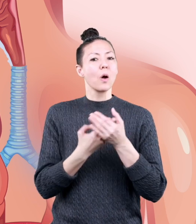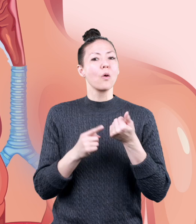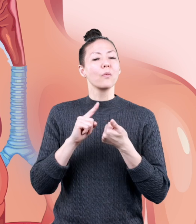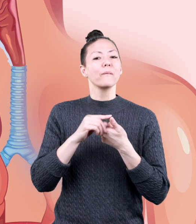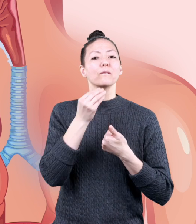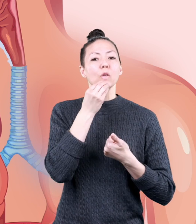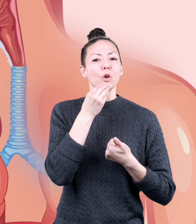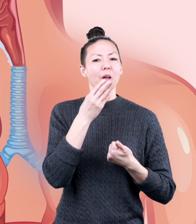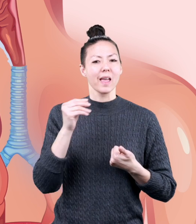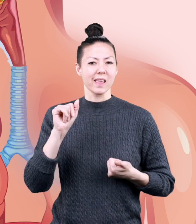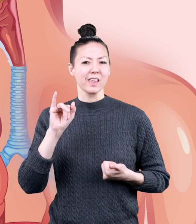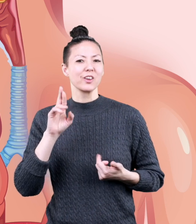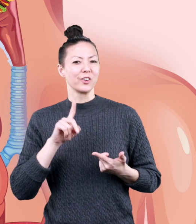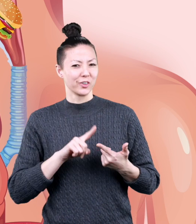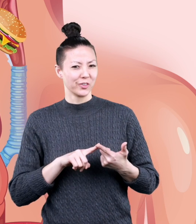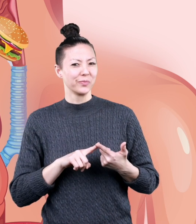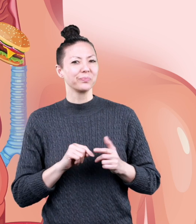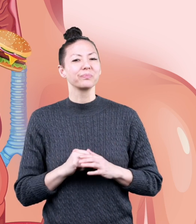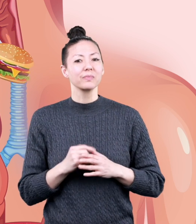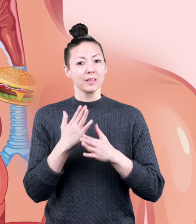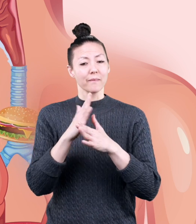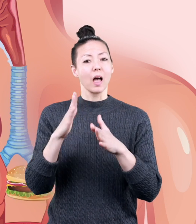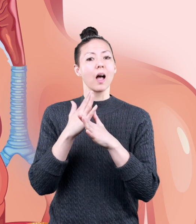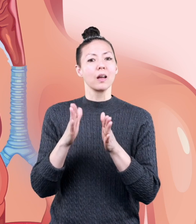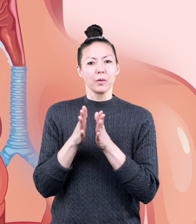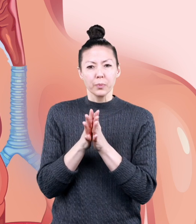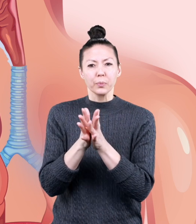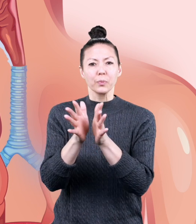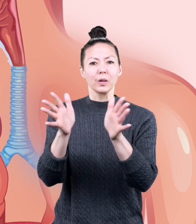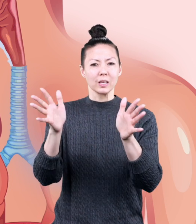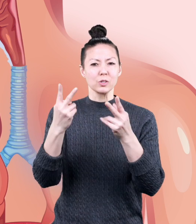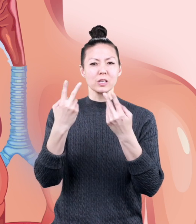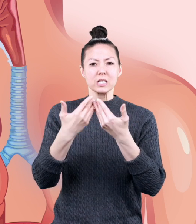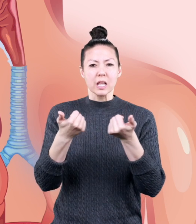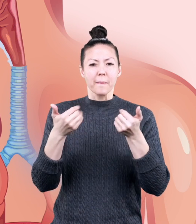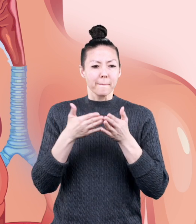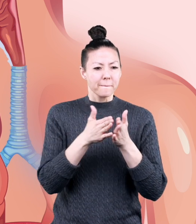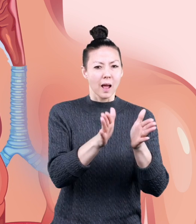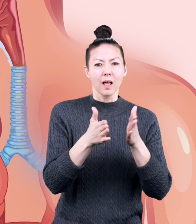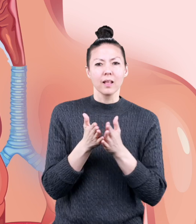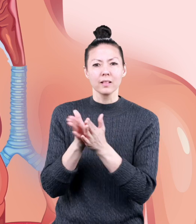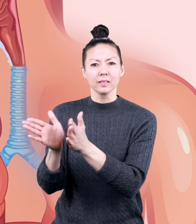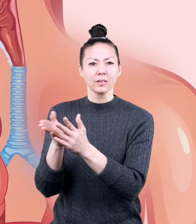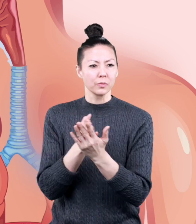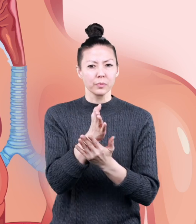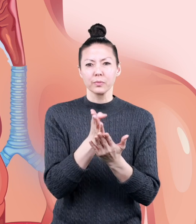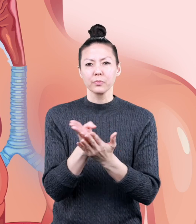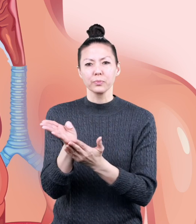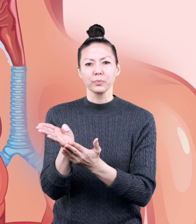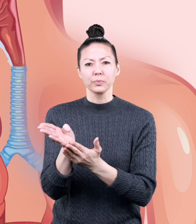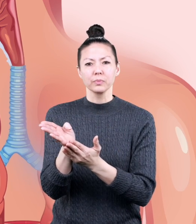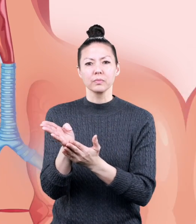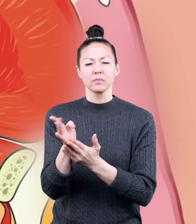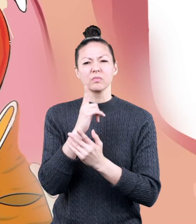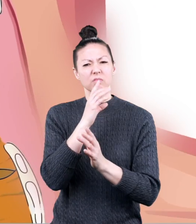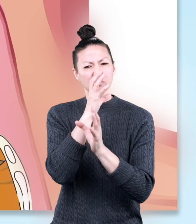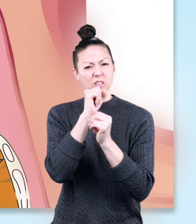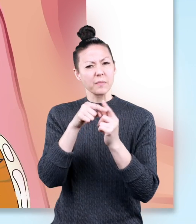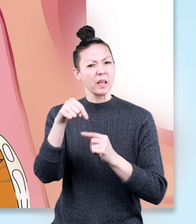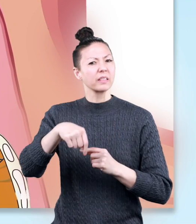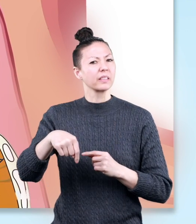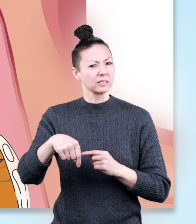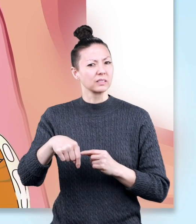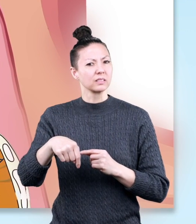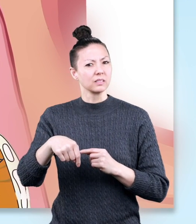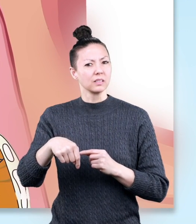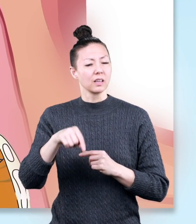it carries both food and air, dividing them into two separate pathways. Here